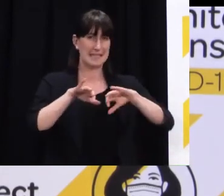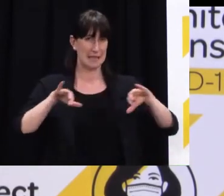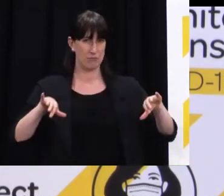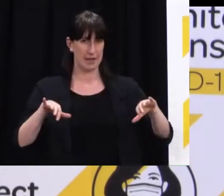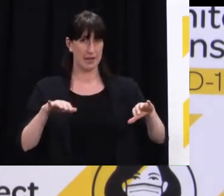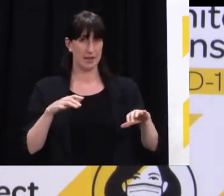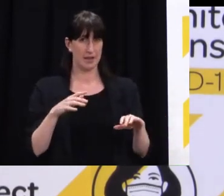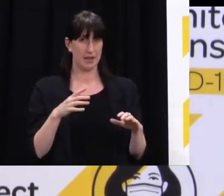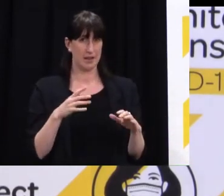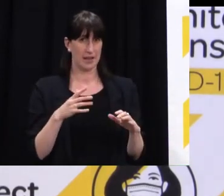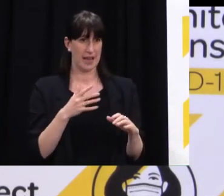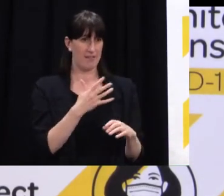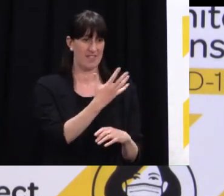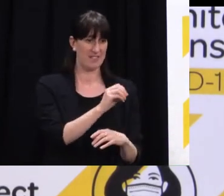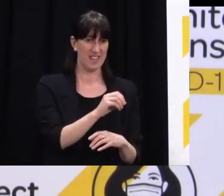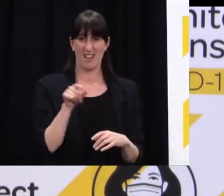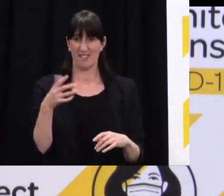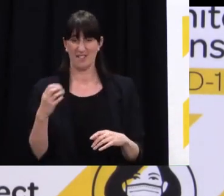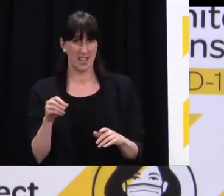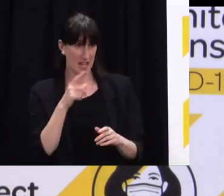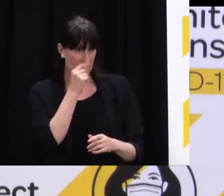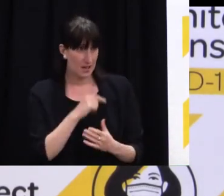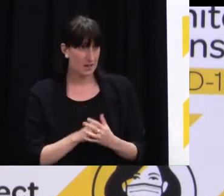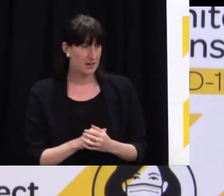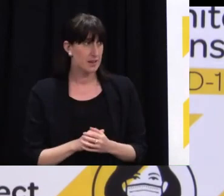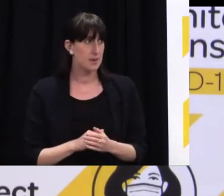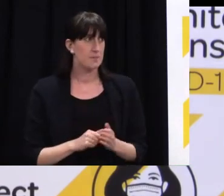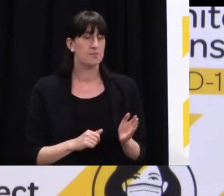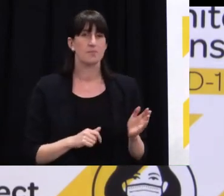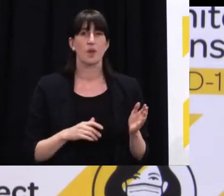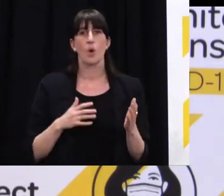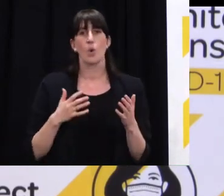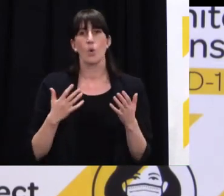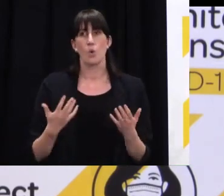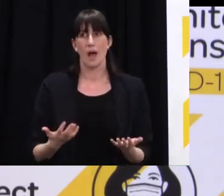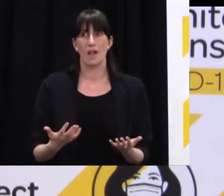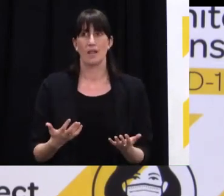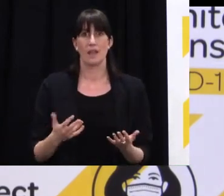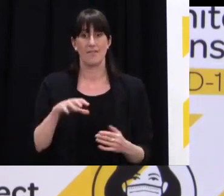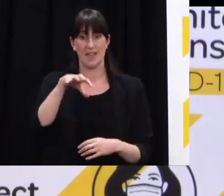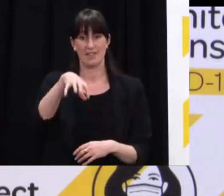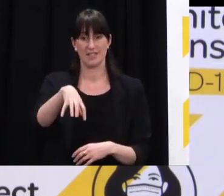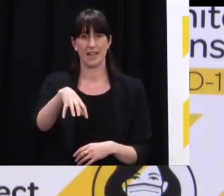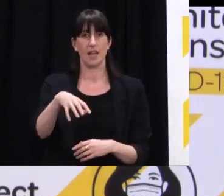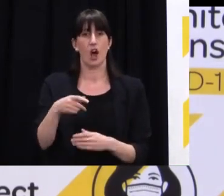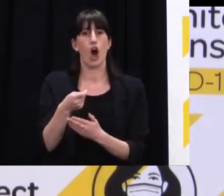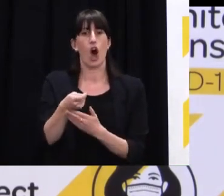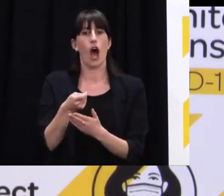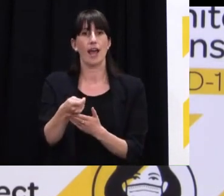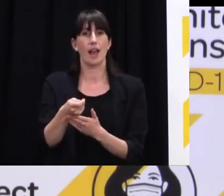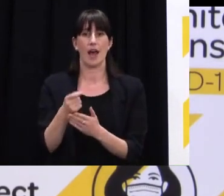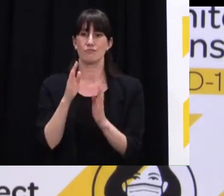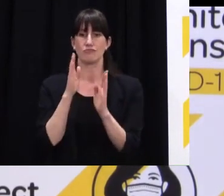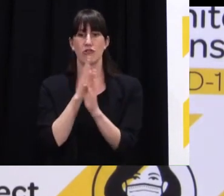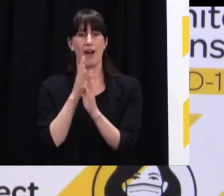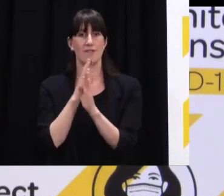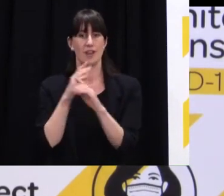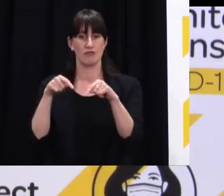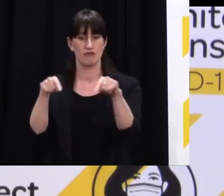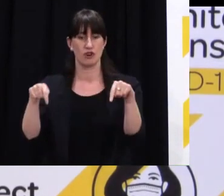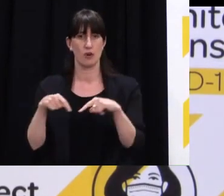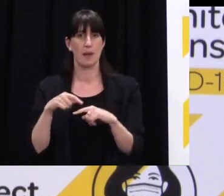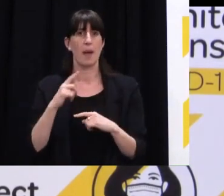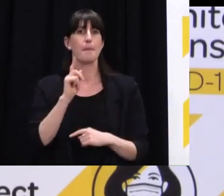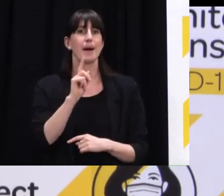if the facility has been hired as a room as a venue then it could be considered a private function but if hospitality